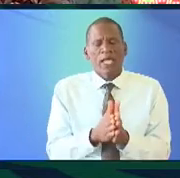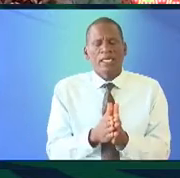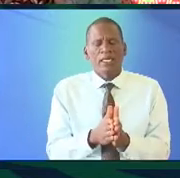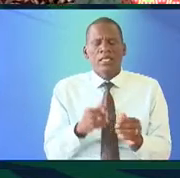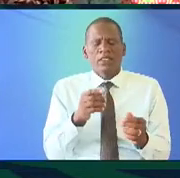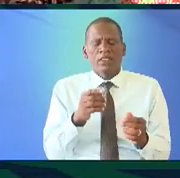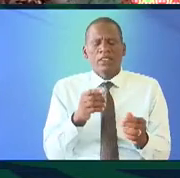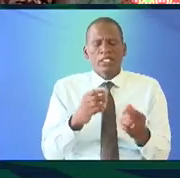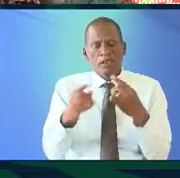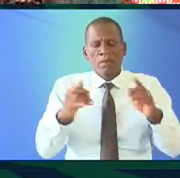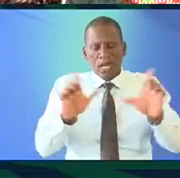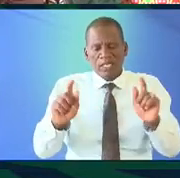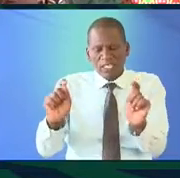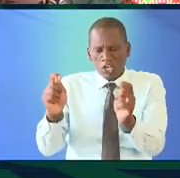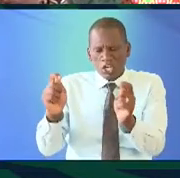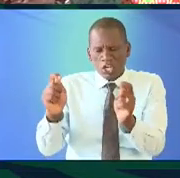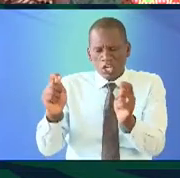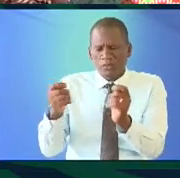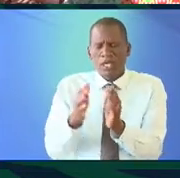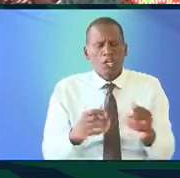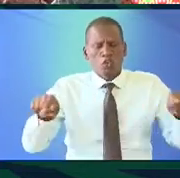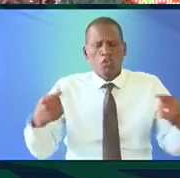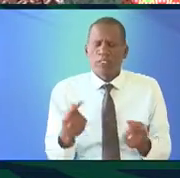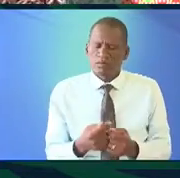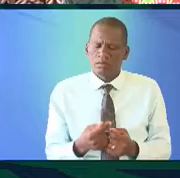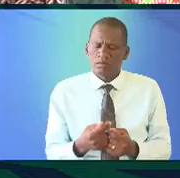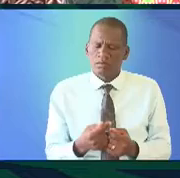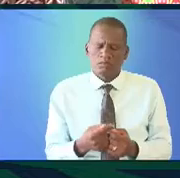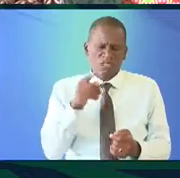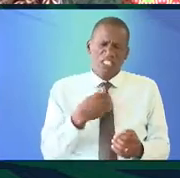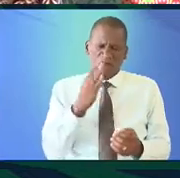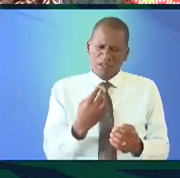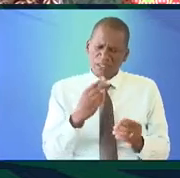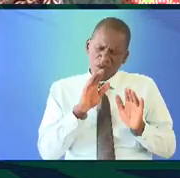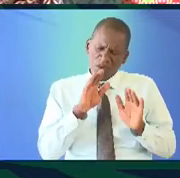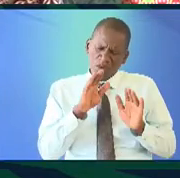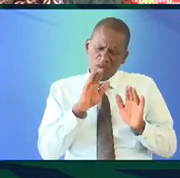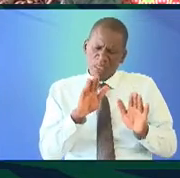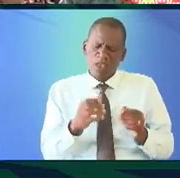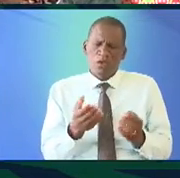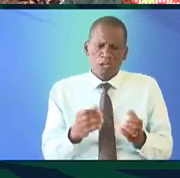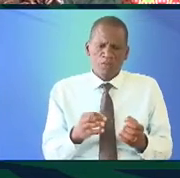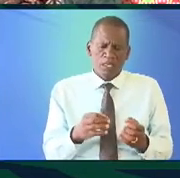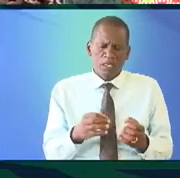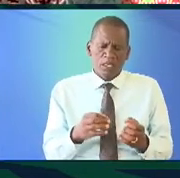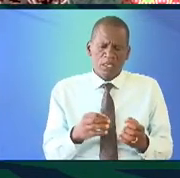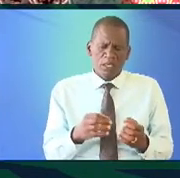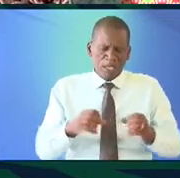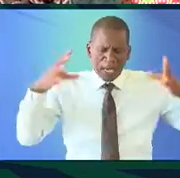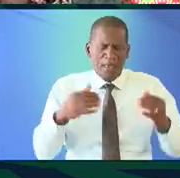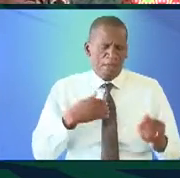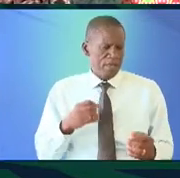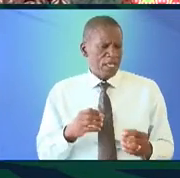and ethnicity and conflict has to be taken with a lot of with a lot more subtlety